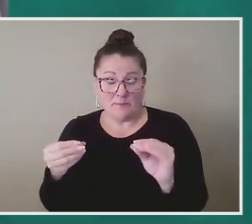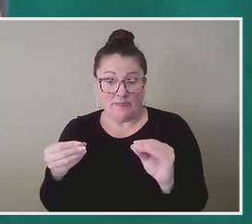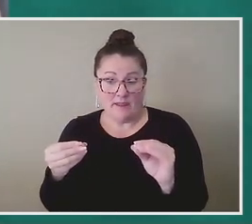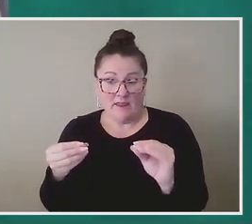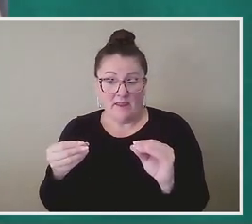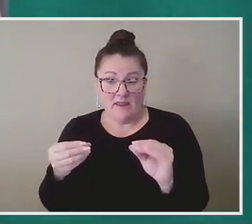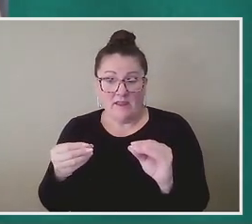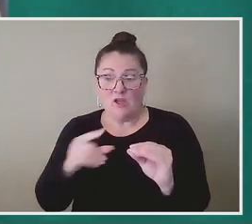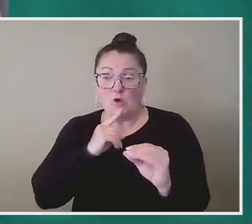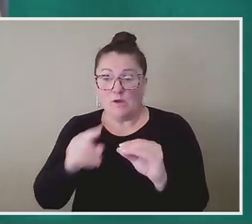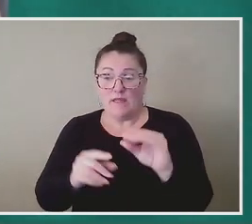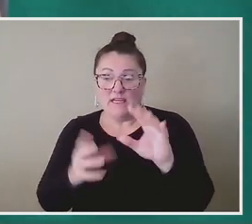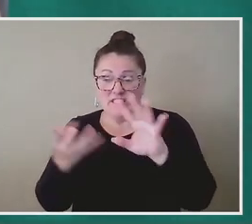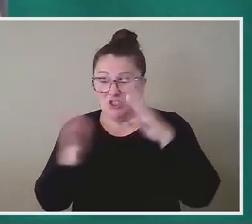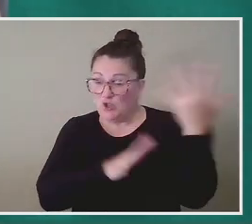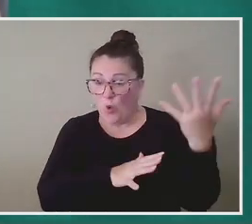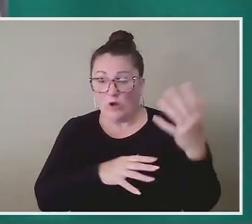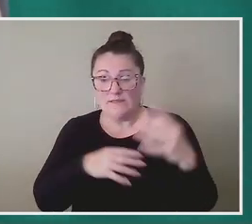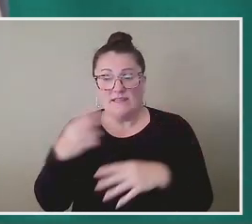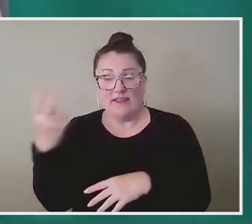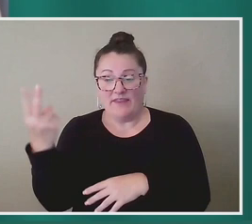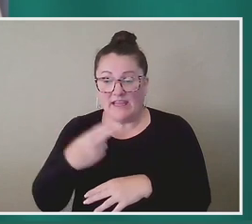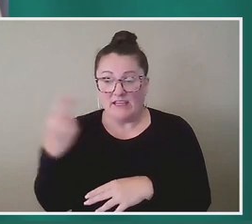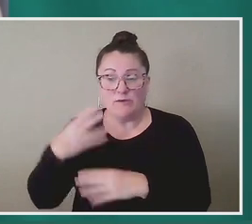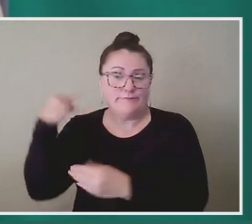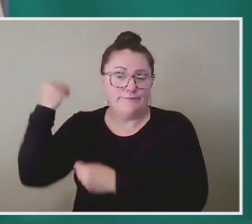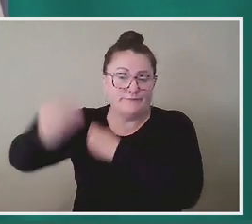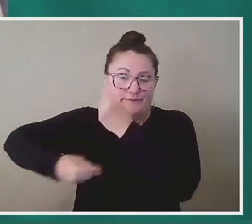fundamentally distorts the history that took place time.